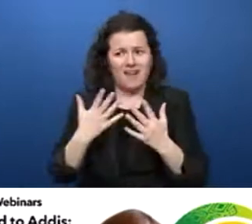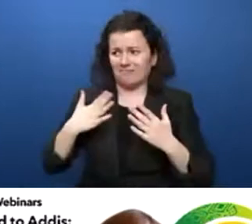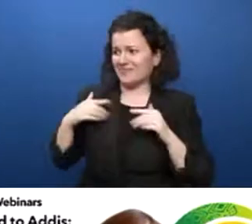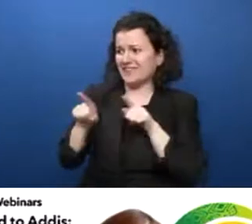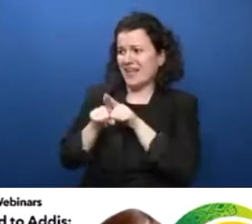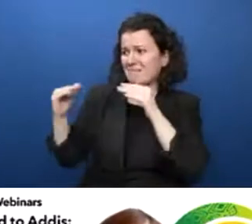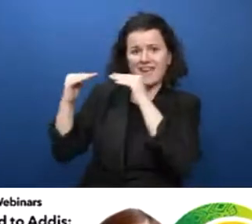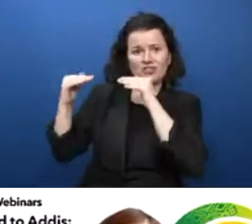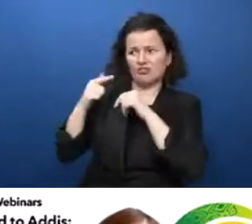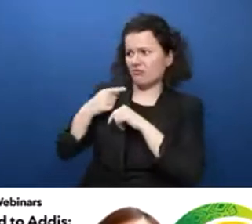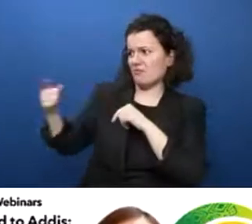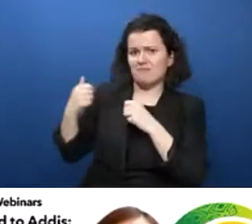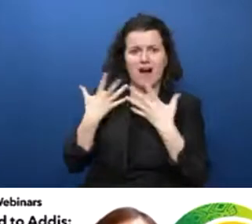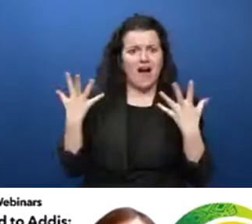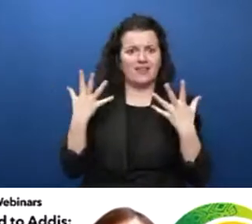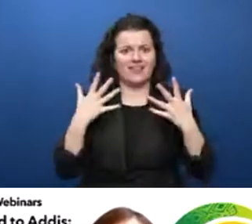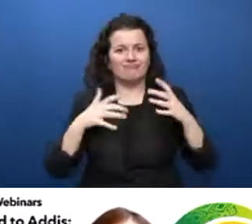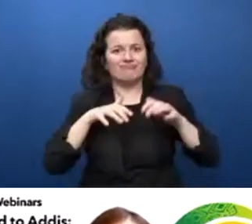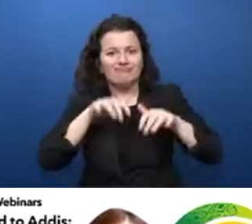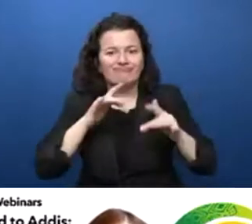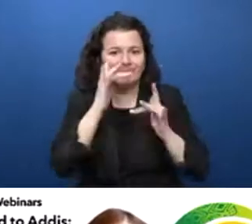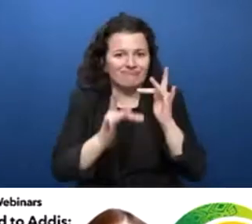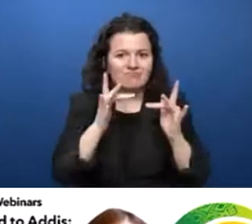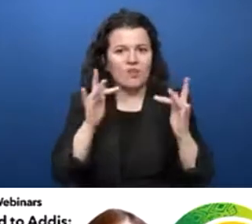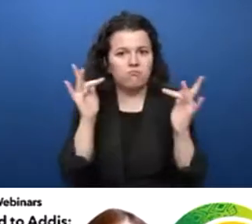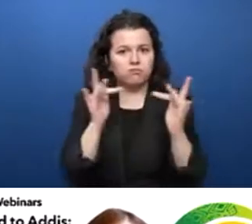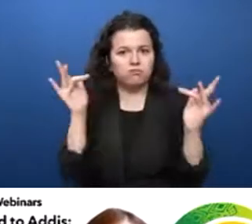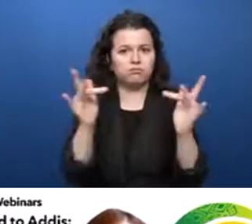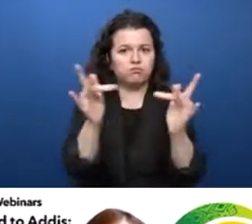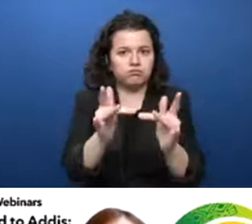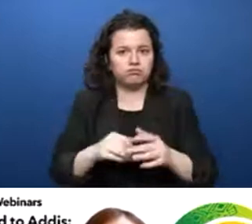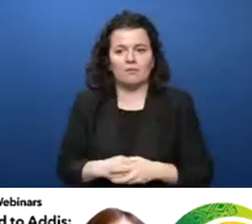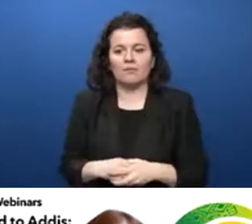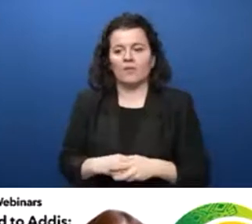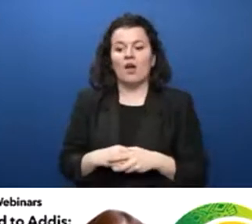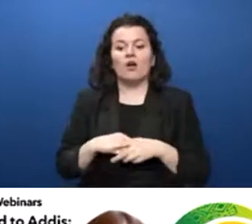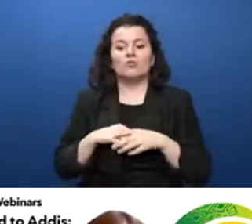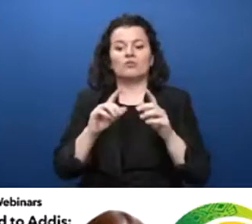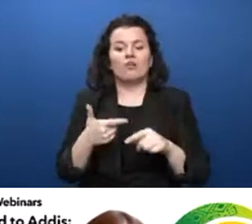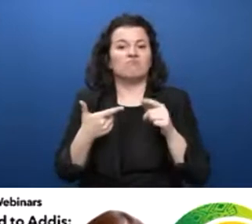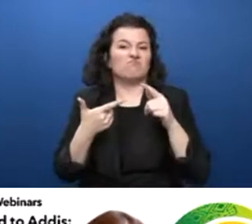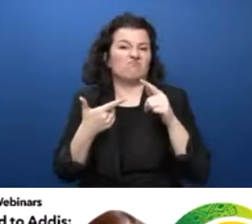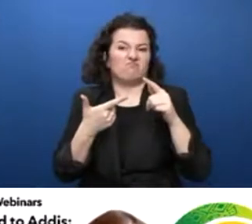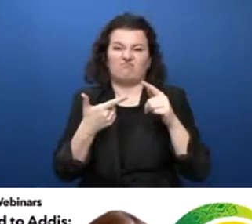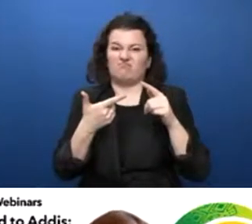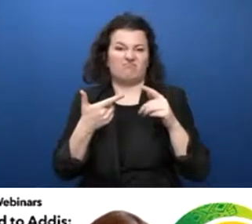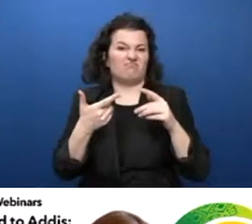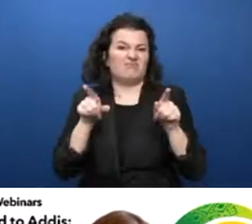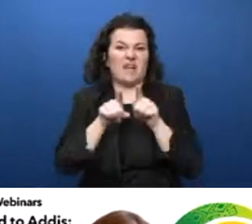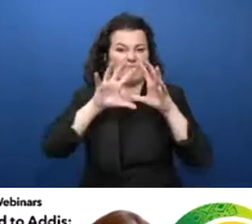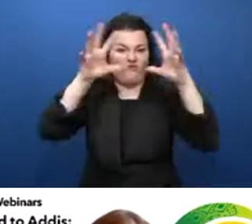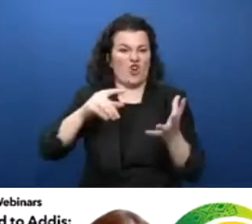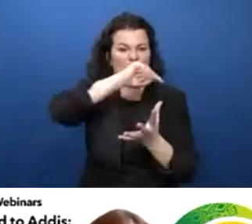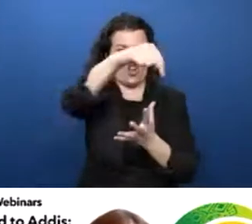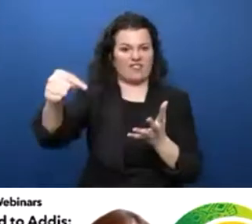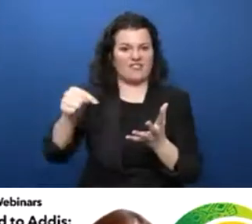be texting a friend to meet up for a walk, or organizing a virtual board game event of my family around the world, ICTs help me to stay connected to the people I care about.